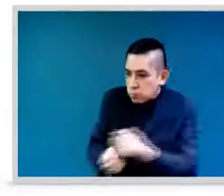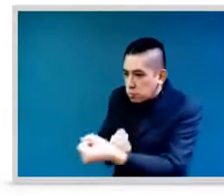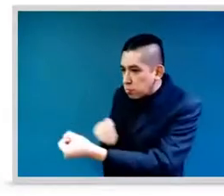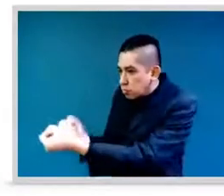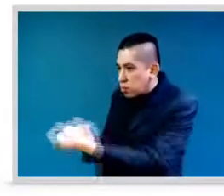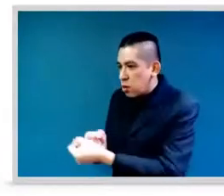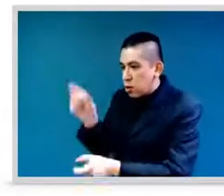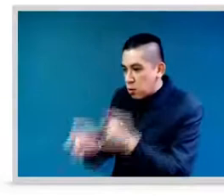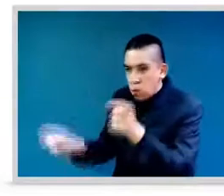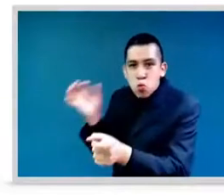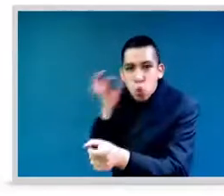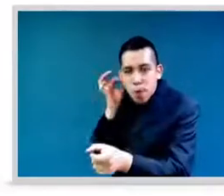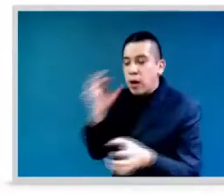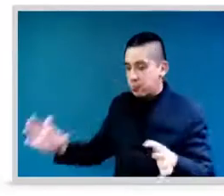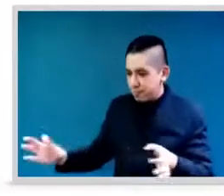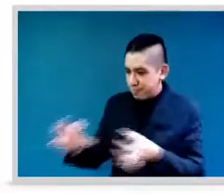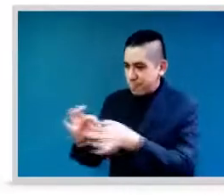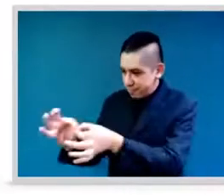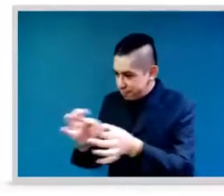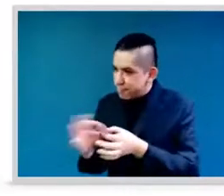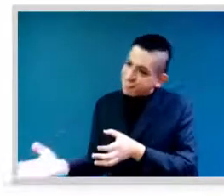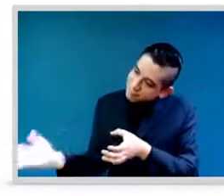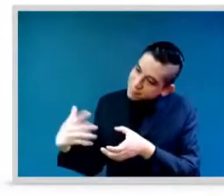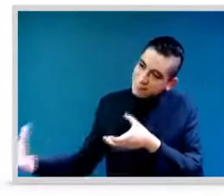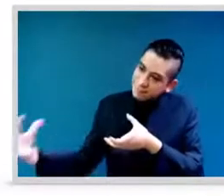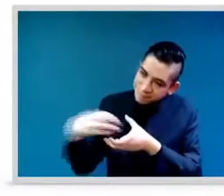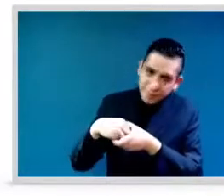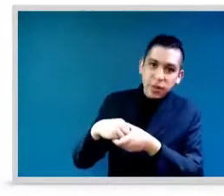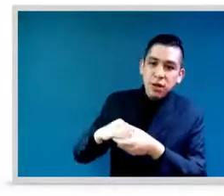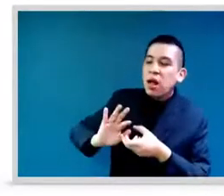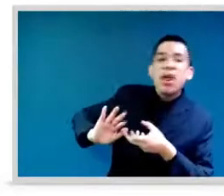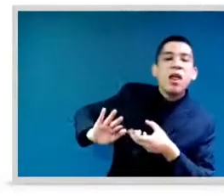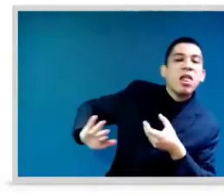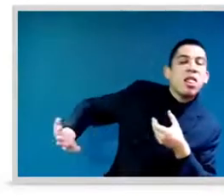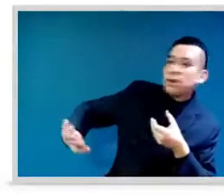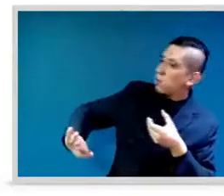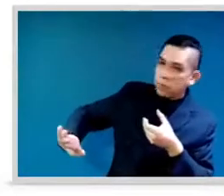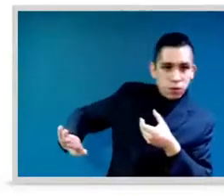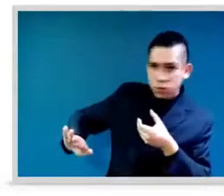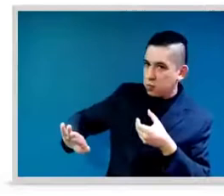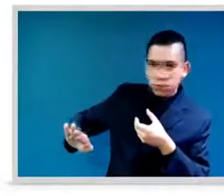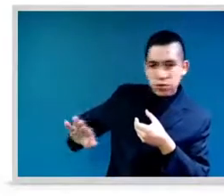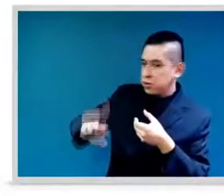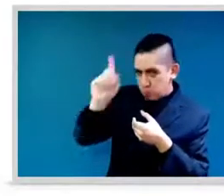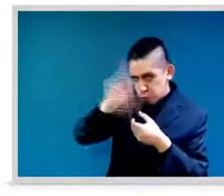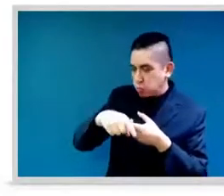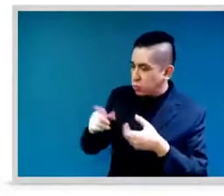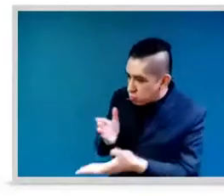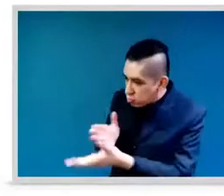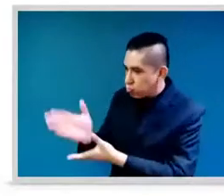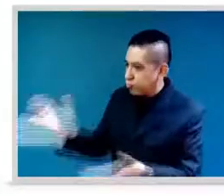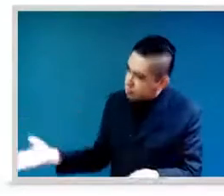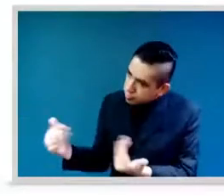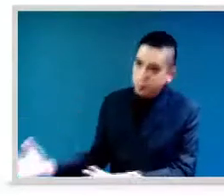to these systems the way they are, but go in there to change and make it easier for future generations to come through. I think that would be